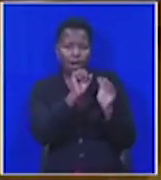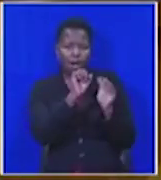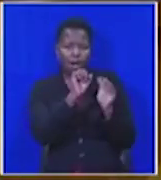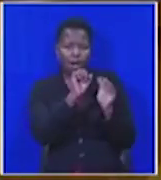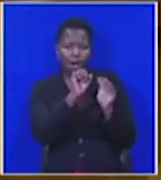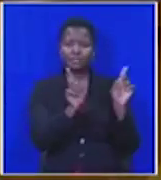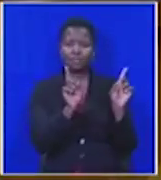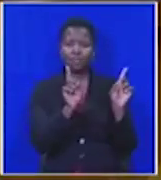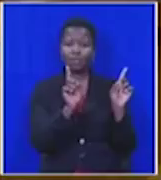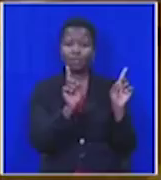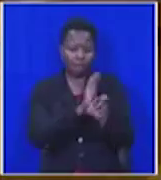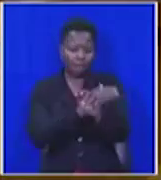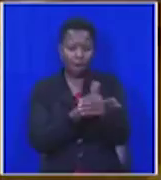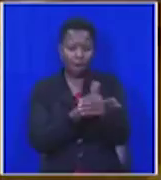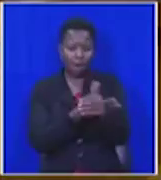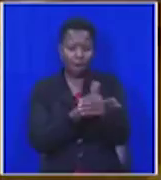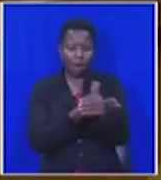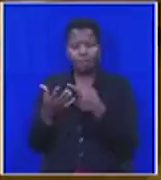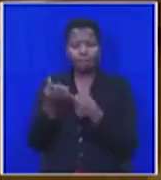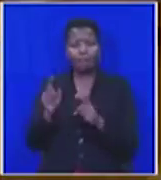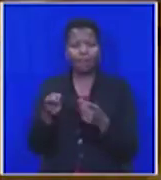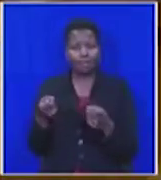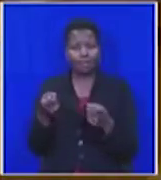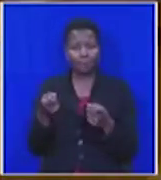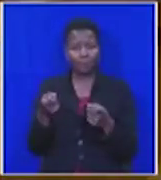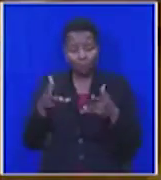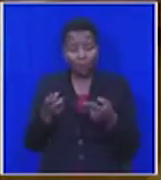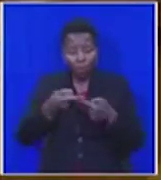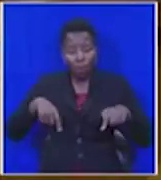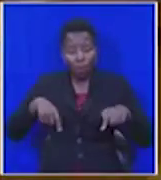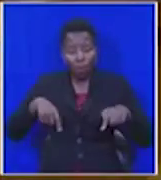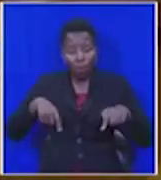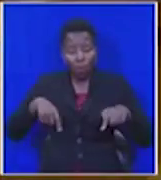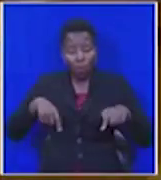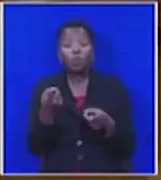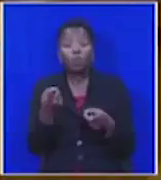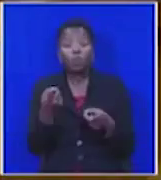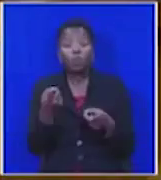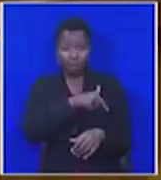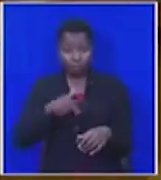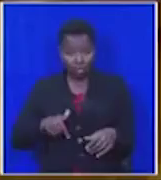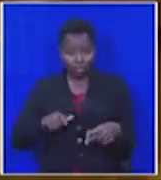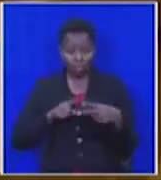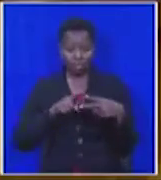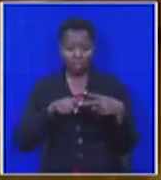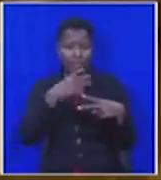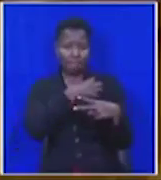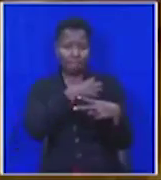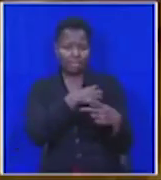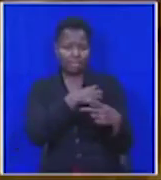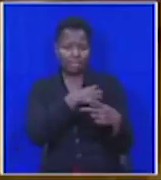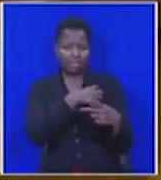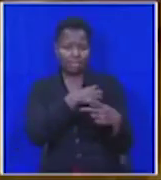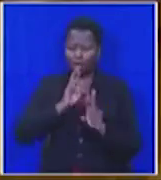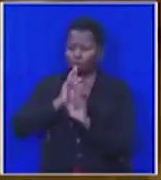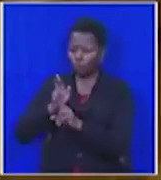parts of our jobs as members of Parliament is to hold the president and members of the executive to account. It would be a